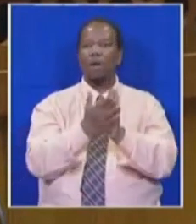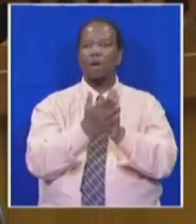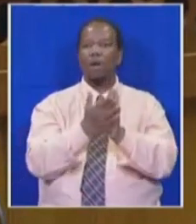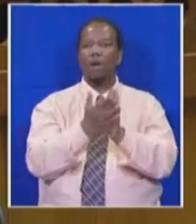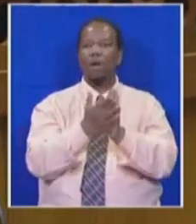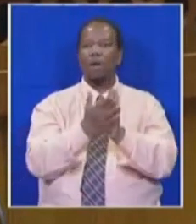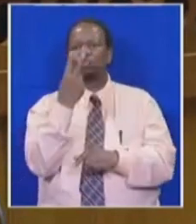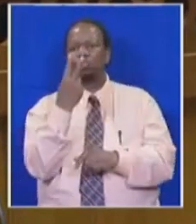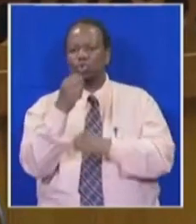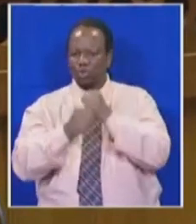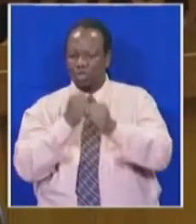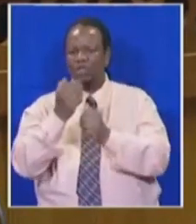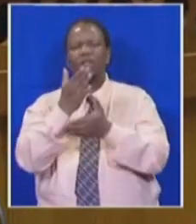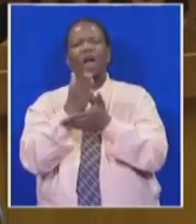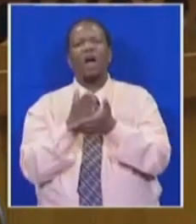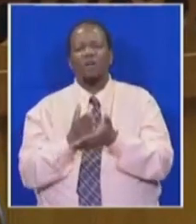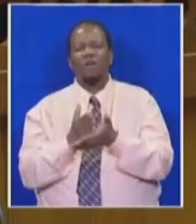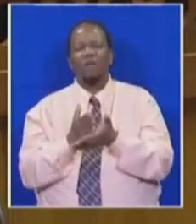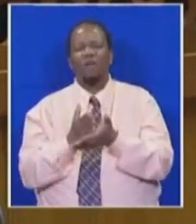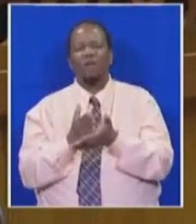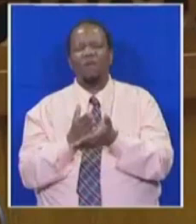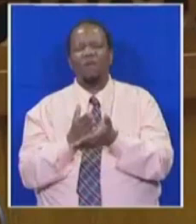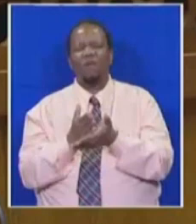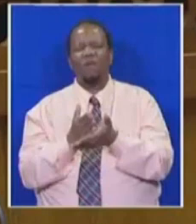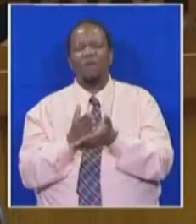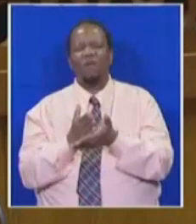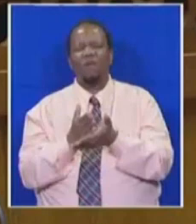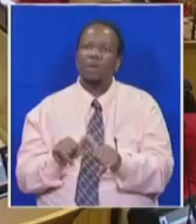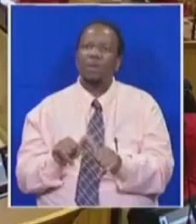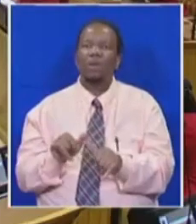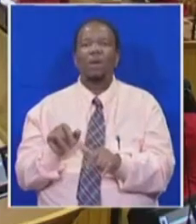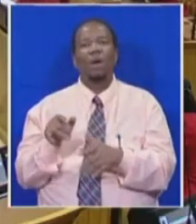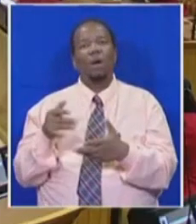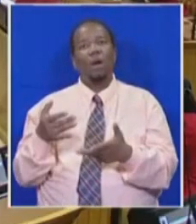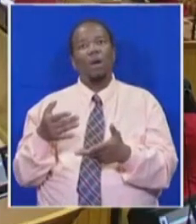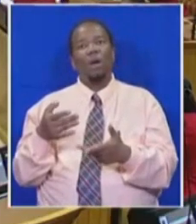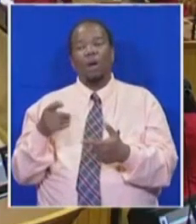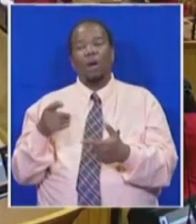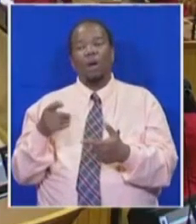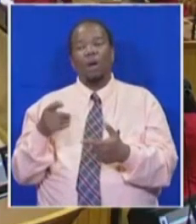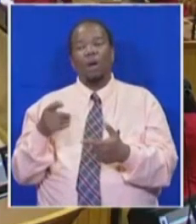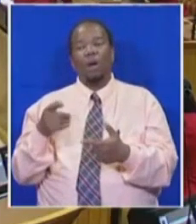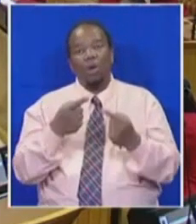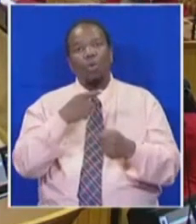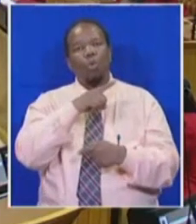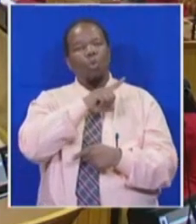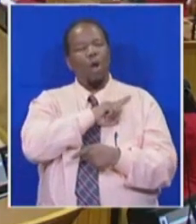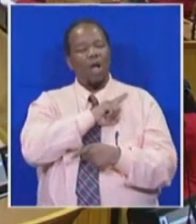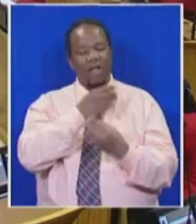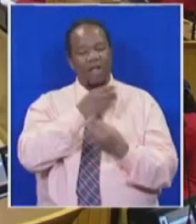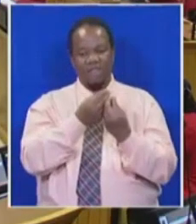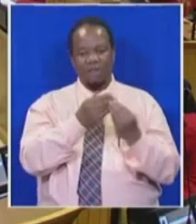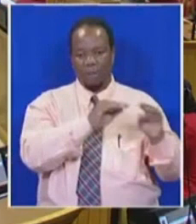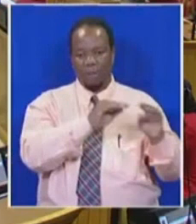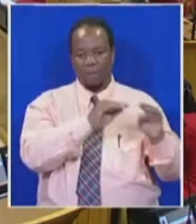half years in the same manner in which we have happened now. But we can tell you for free that the reason why we're dealing with